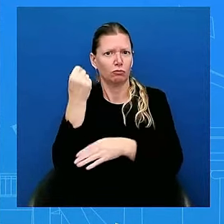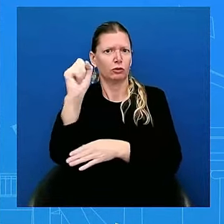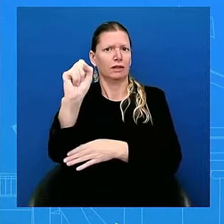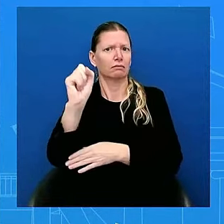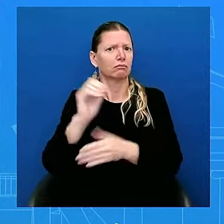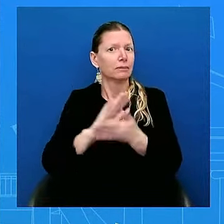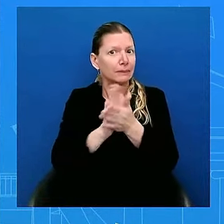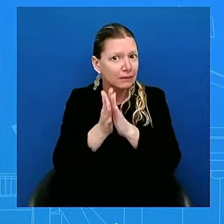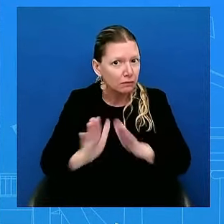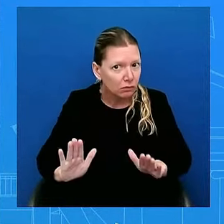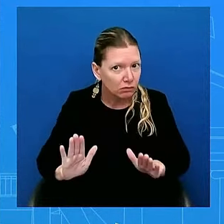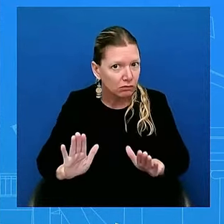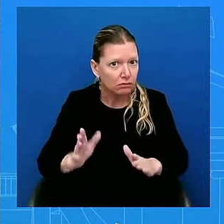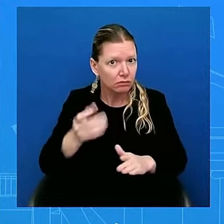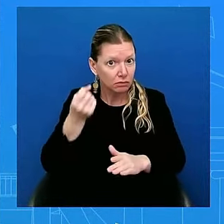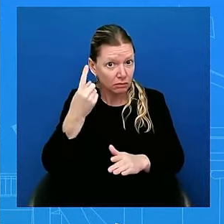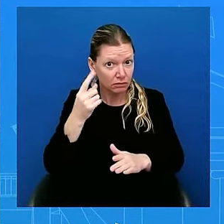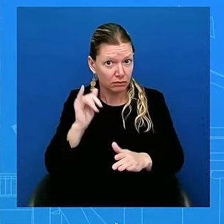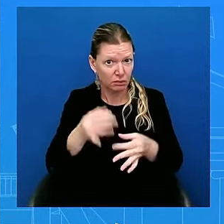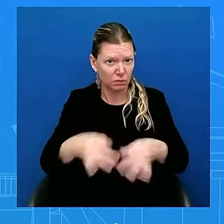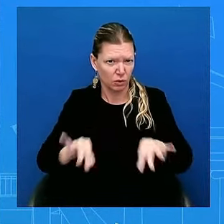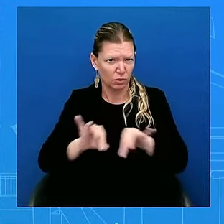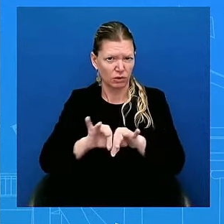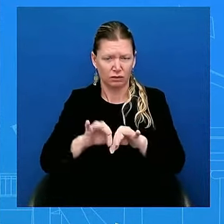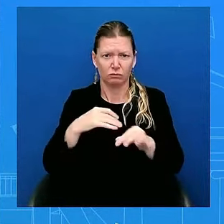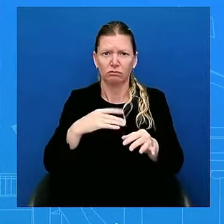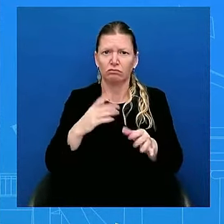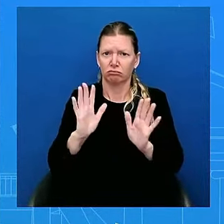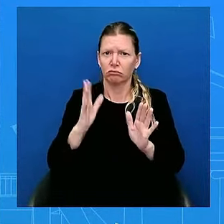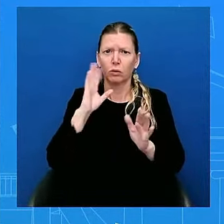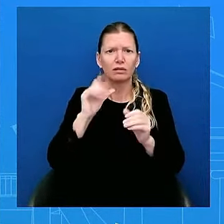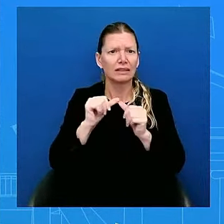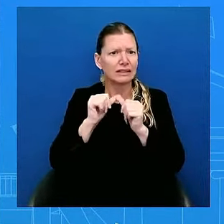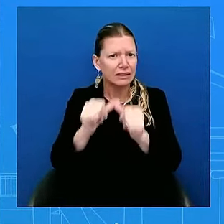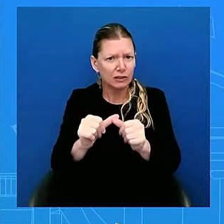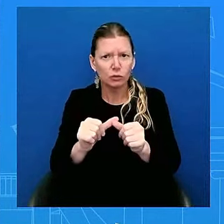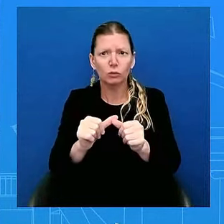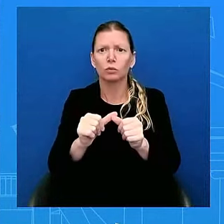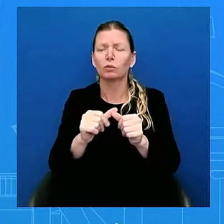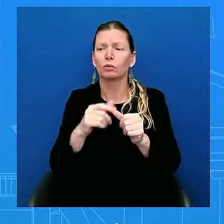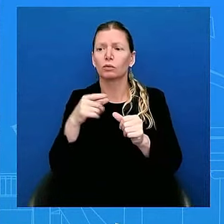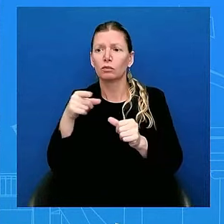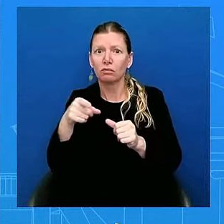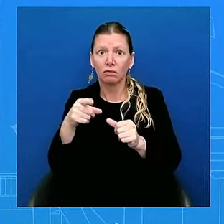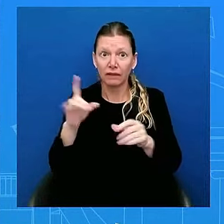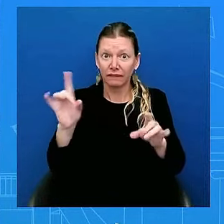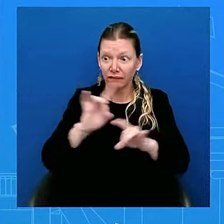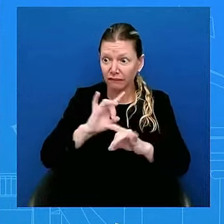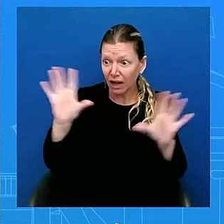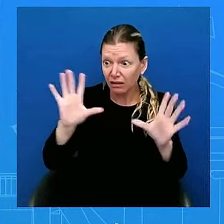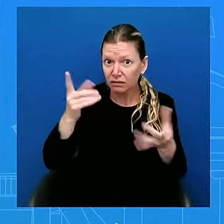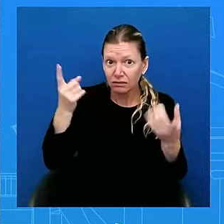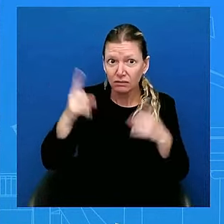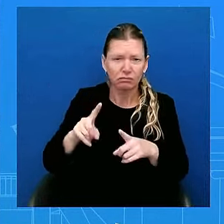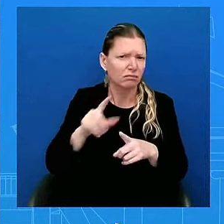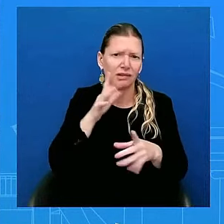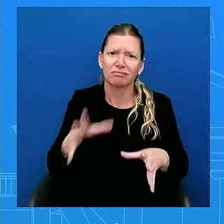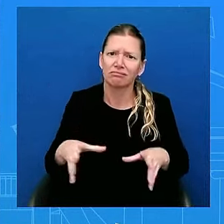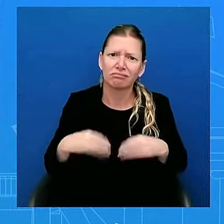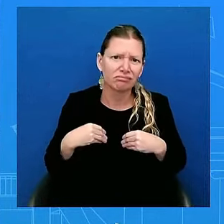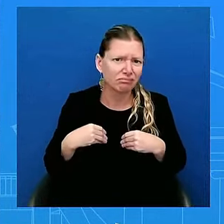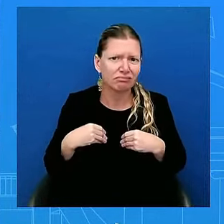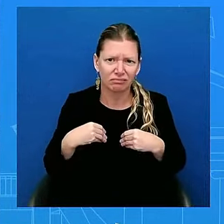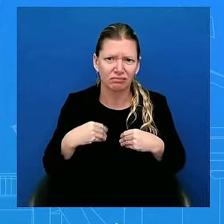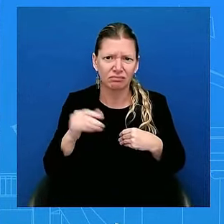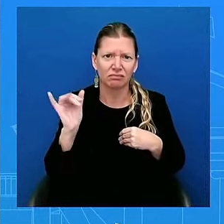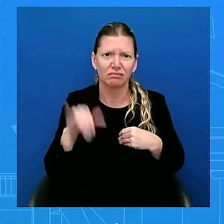as it relates, certainly, to protesting or destruction of property. We've been very, very clear. But, Americans have the right to peacefully